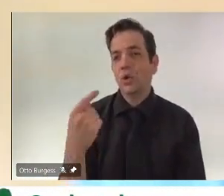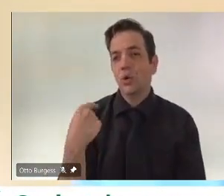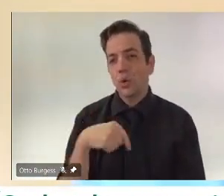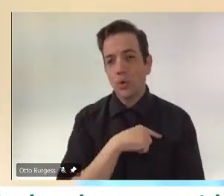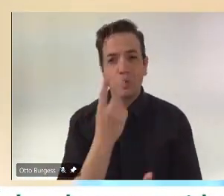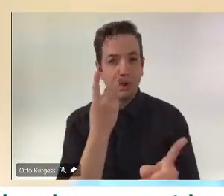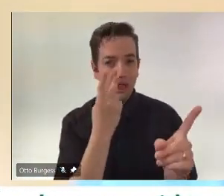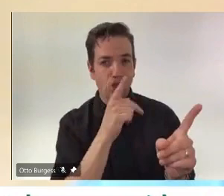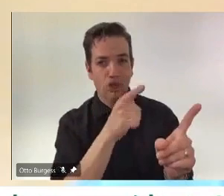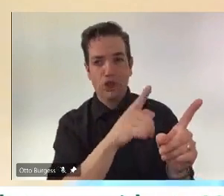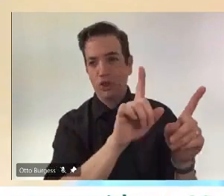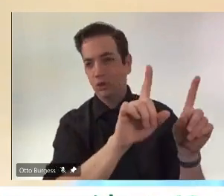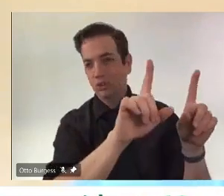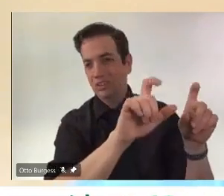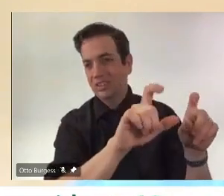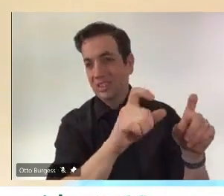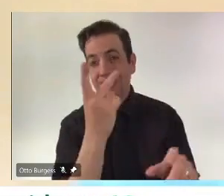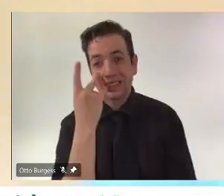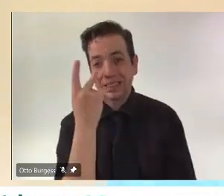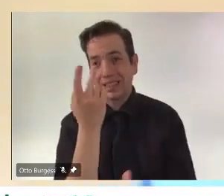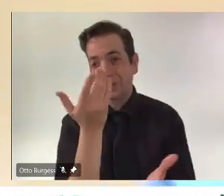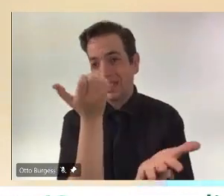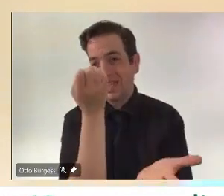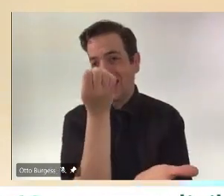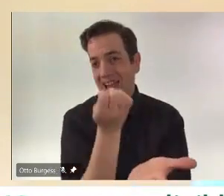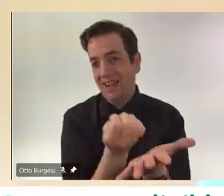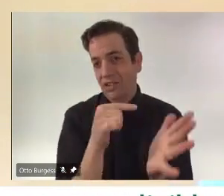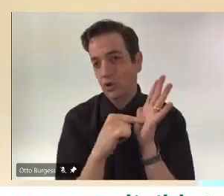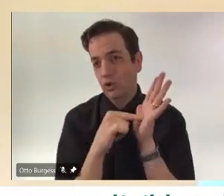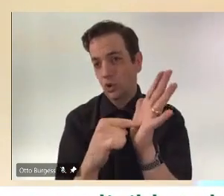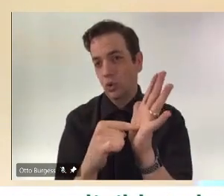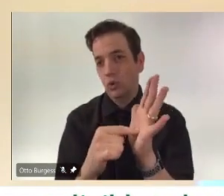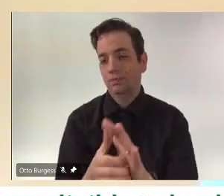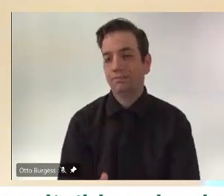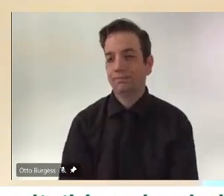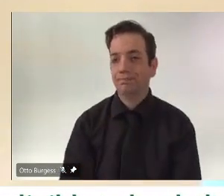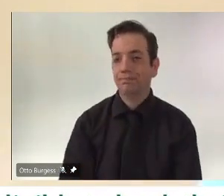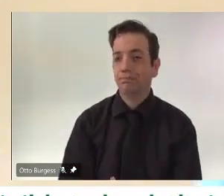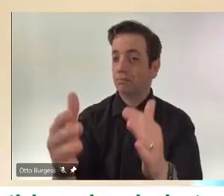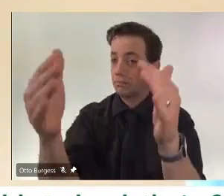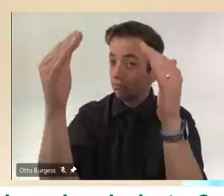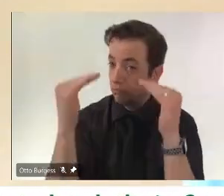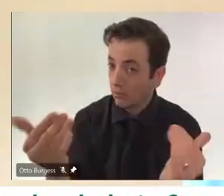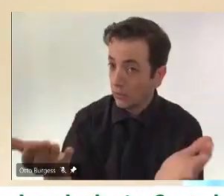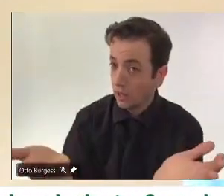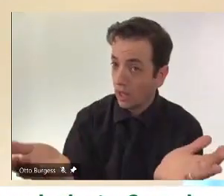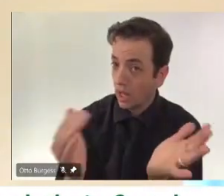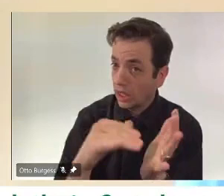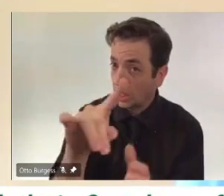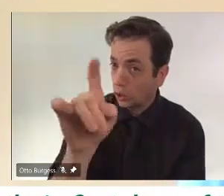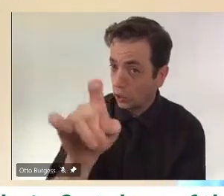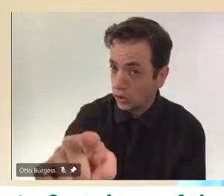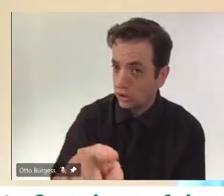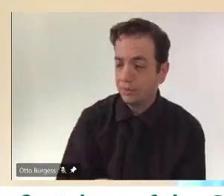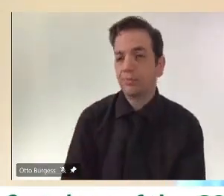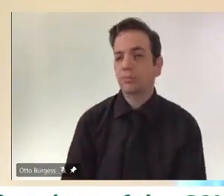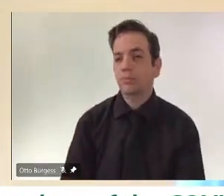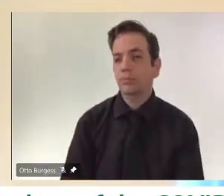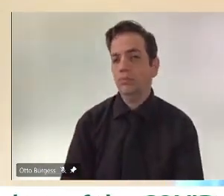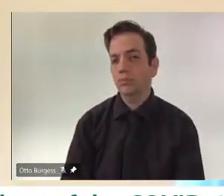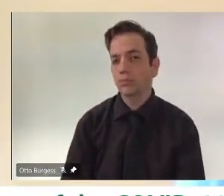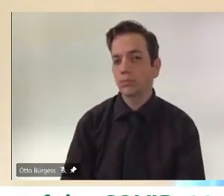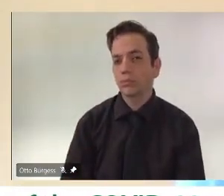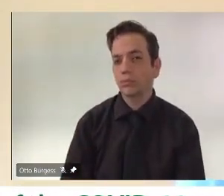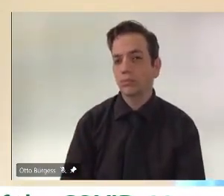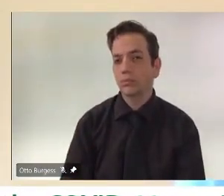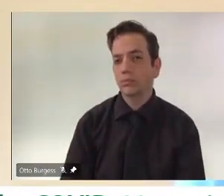as well. Thank you. You have a follow-up question, Laura? I do. Yes, thank you. So then when the second